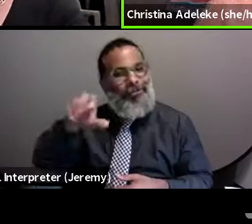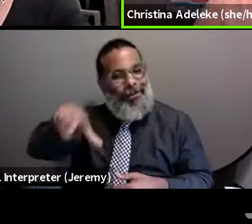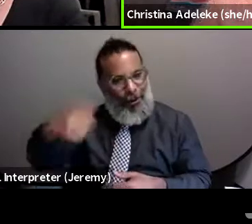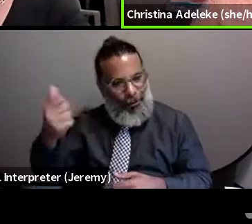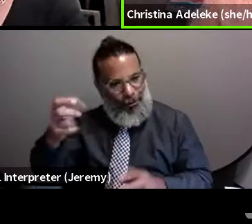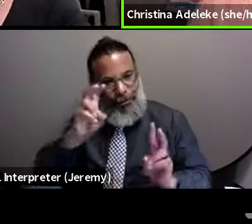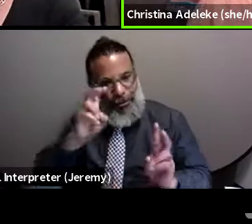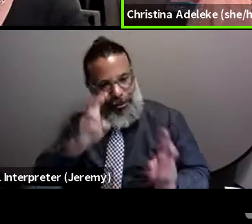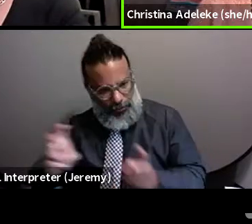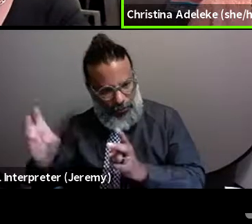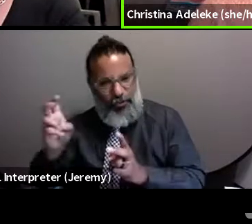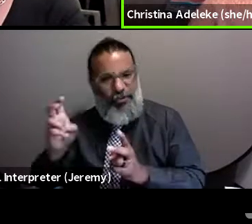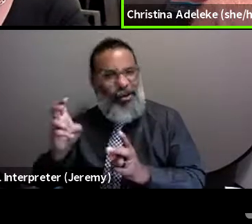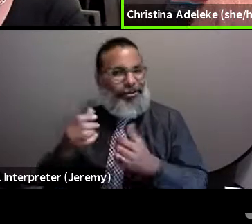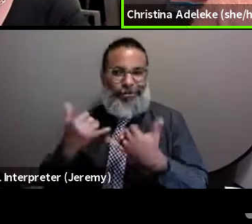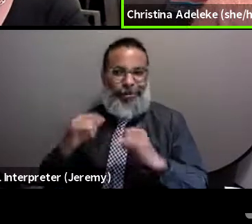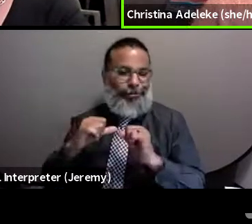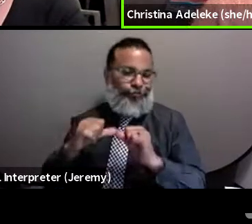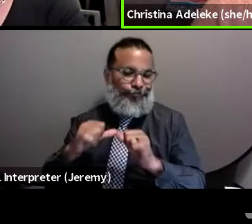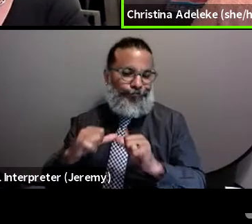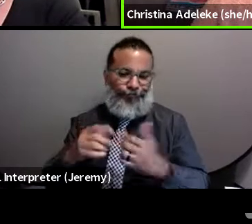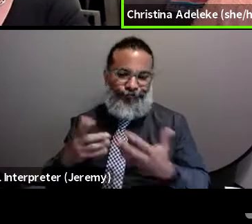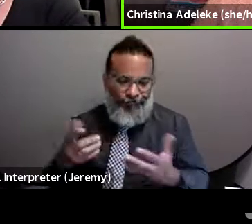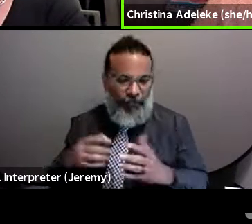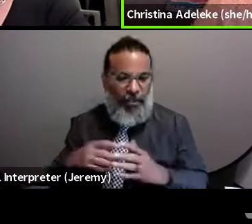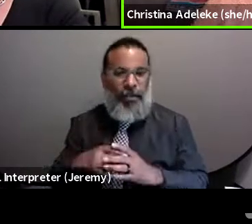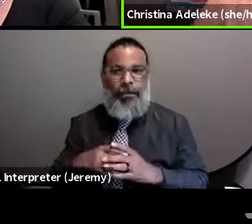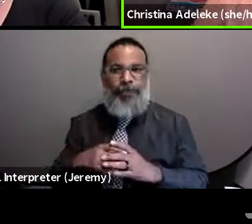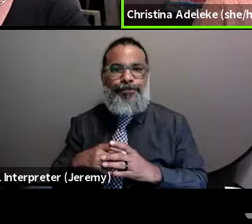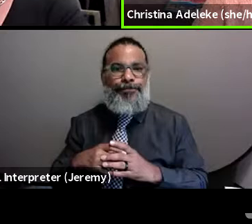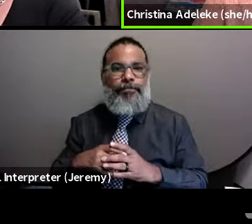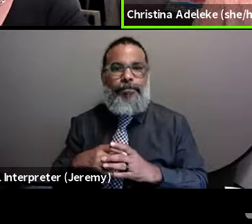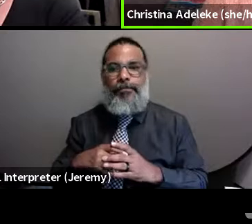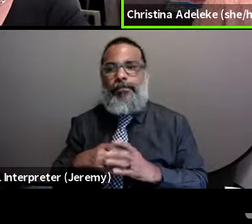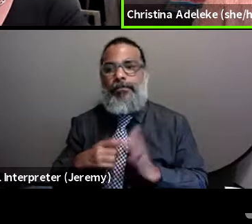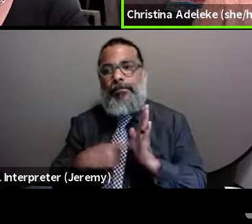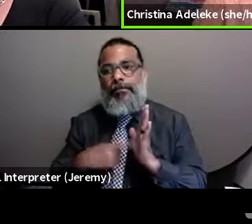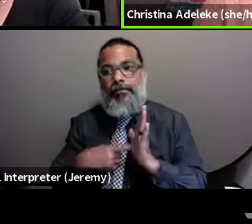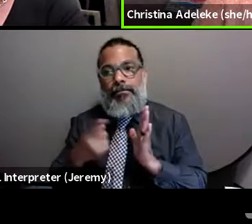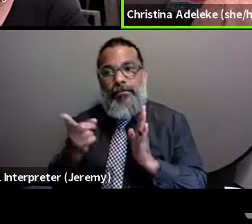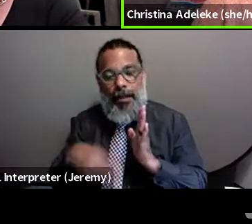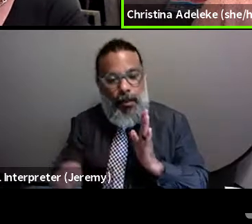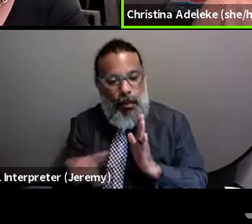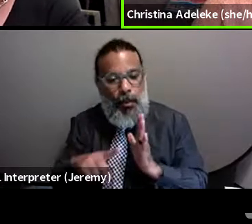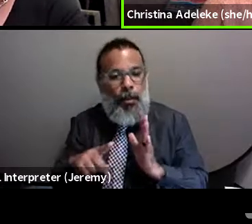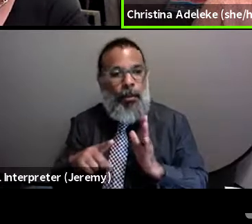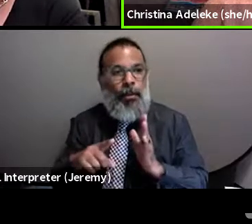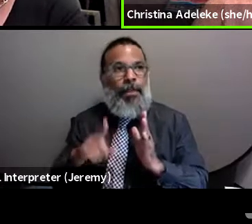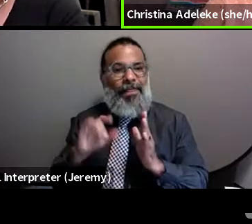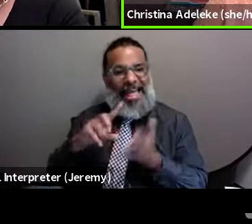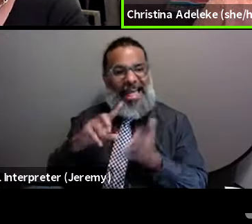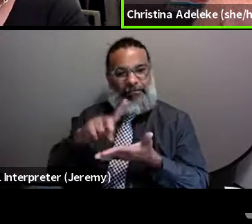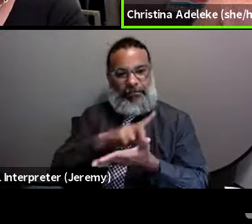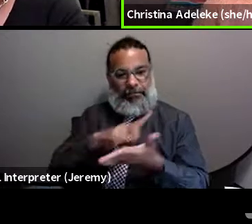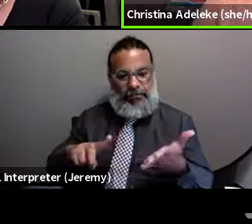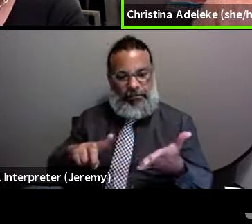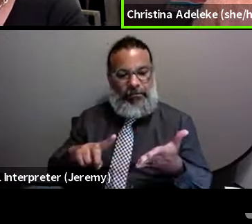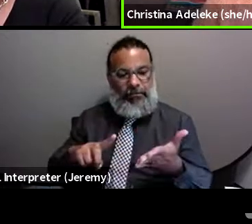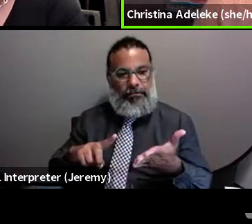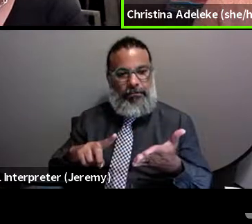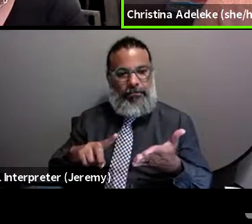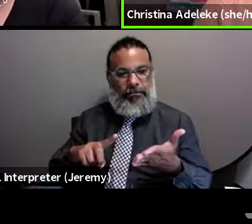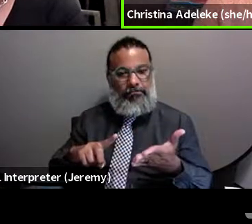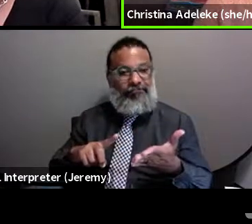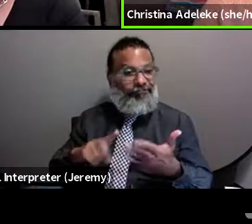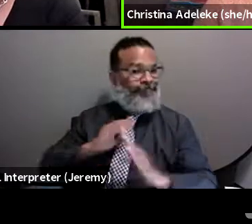are still persisting. Um, and you know, sometimes those, um, that discrimination serves as a barrier